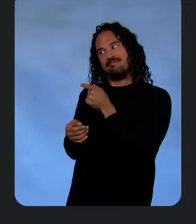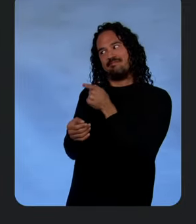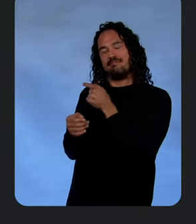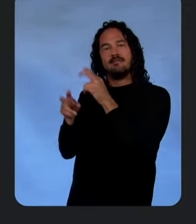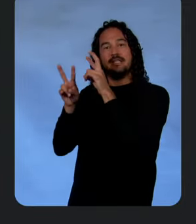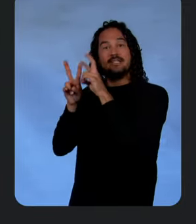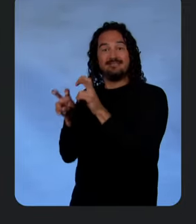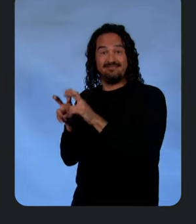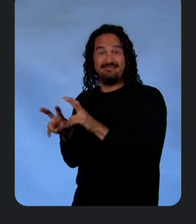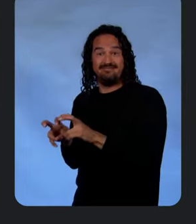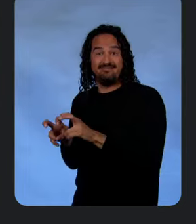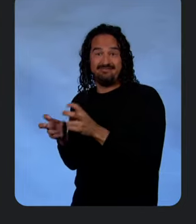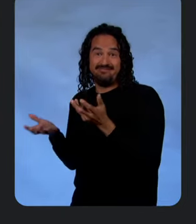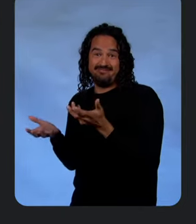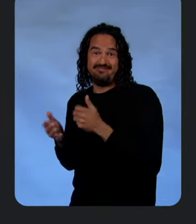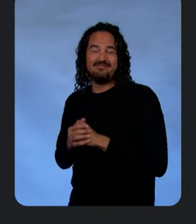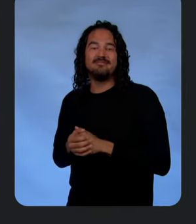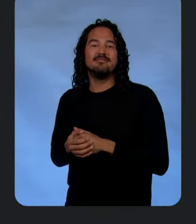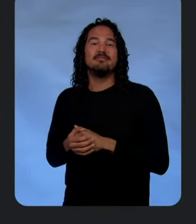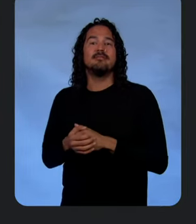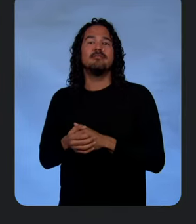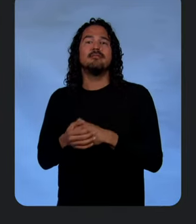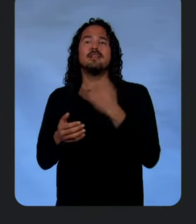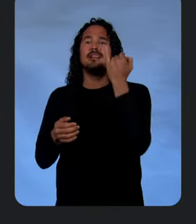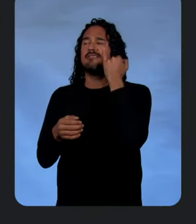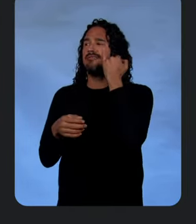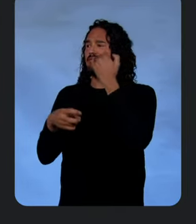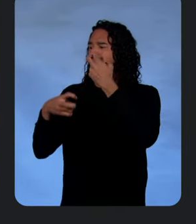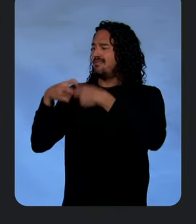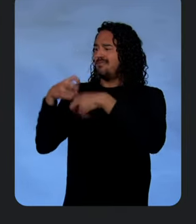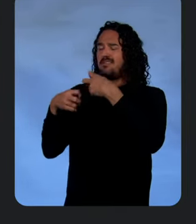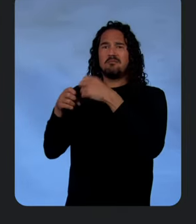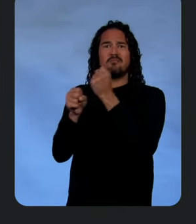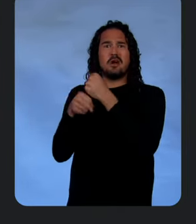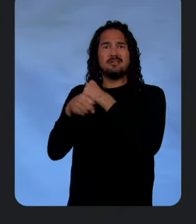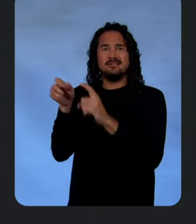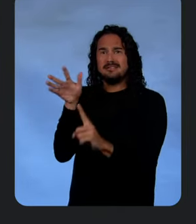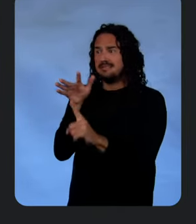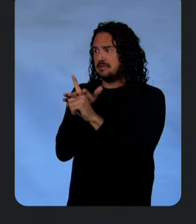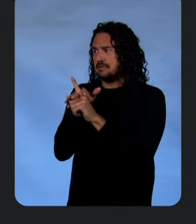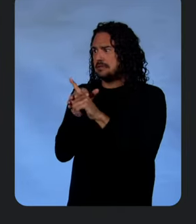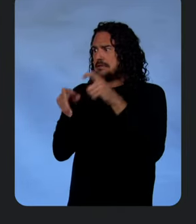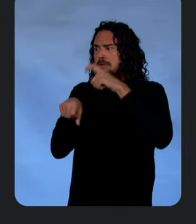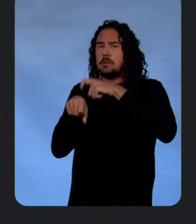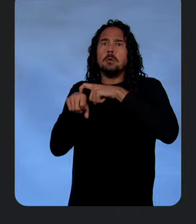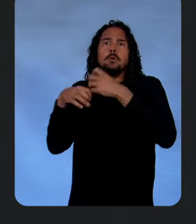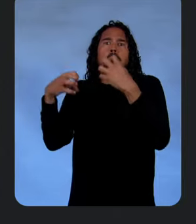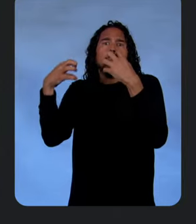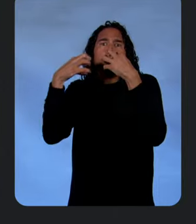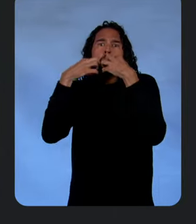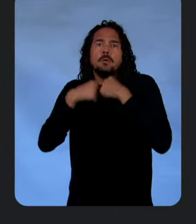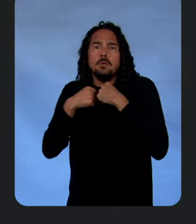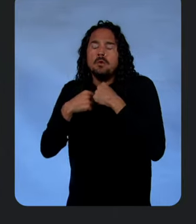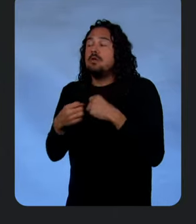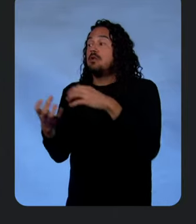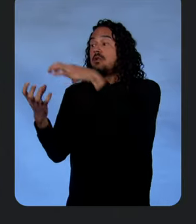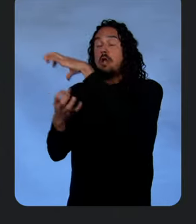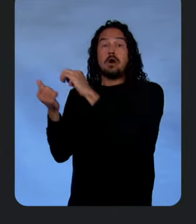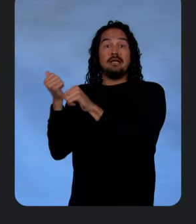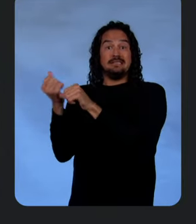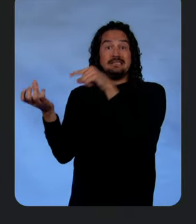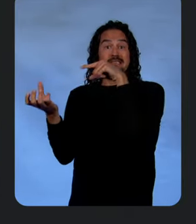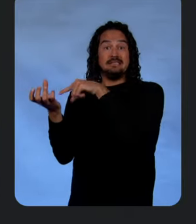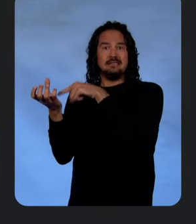problems like troubleshooting. When you have a production issue, every minute counts. That's true. And Cloud Assist helps you uncover the root